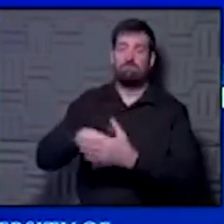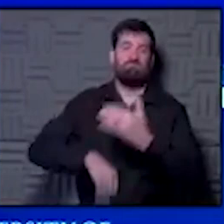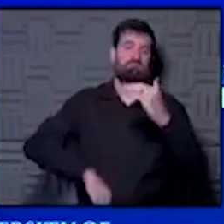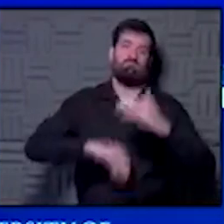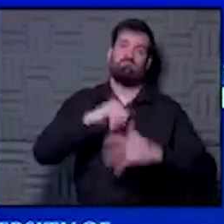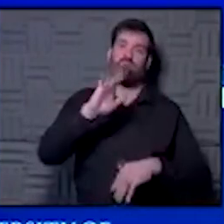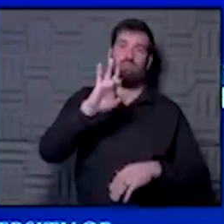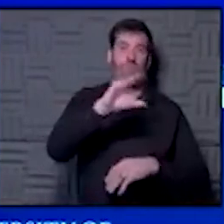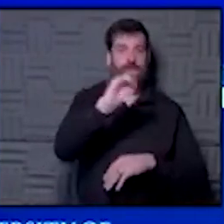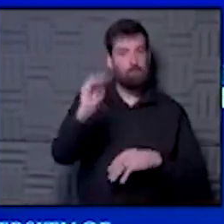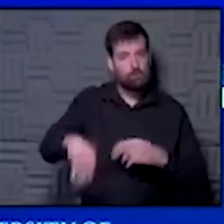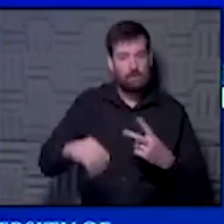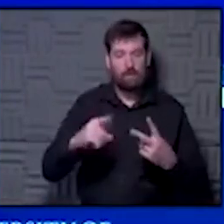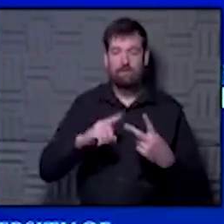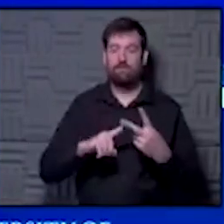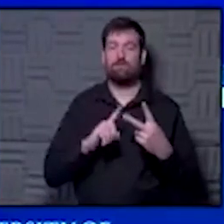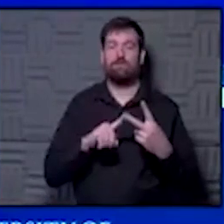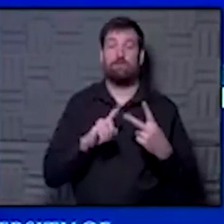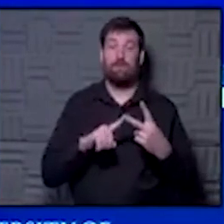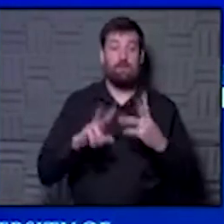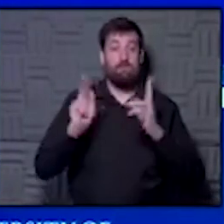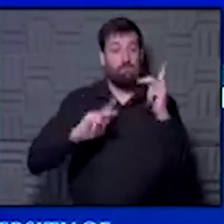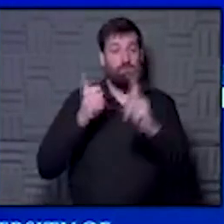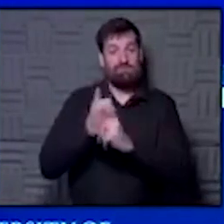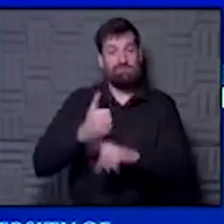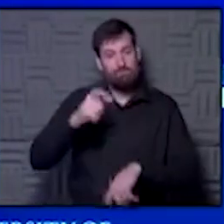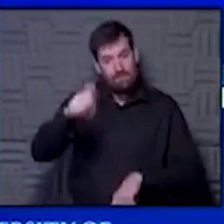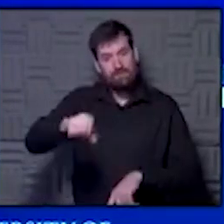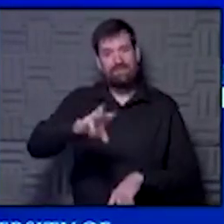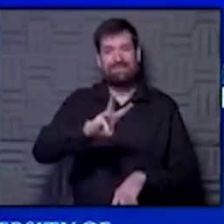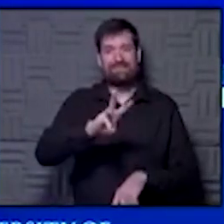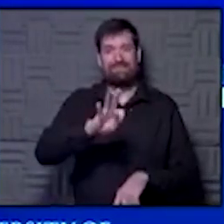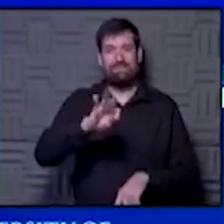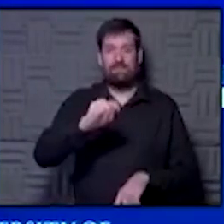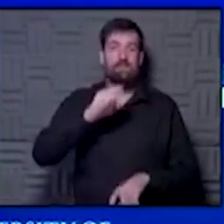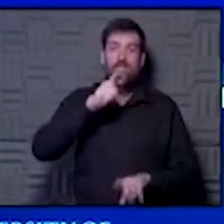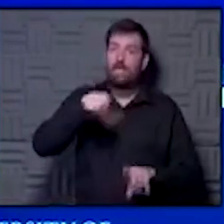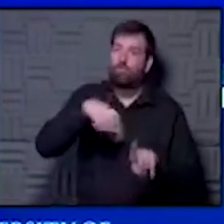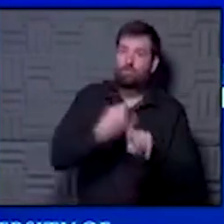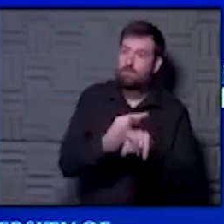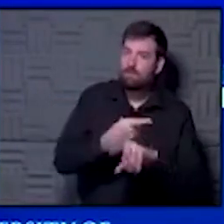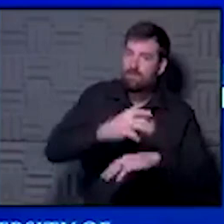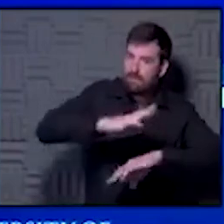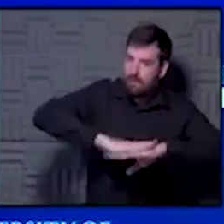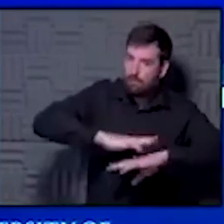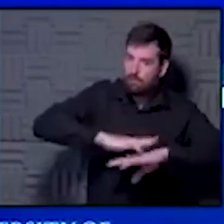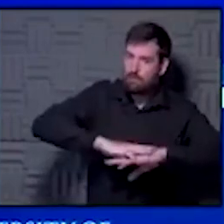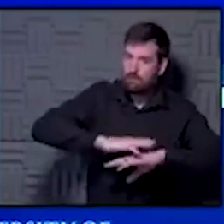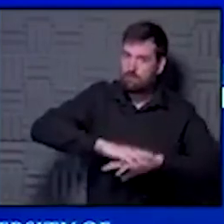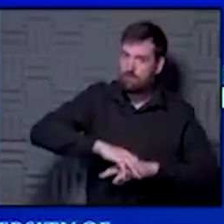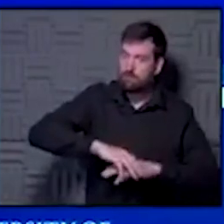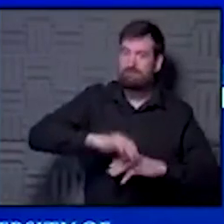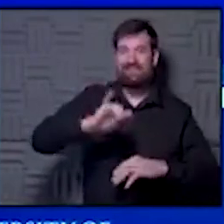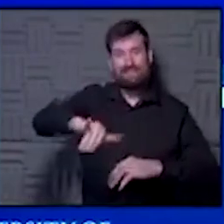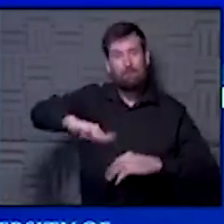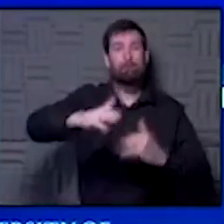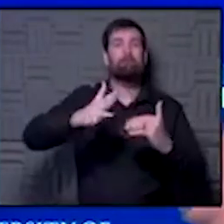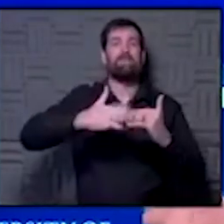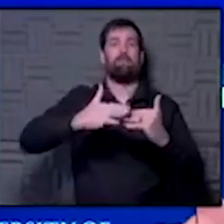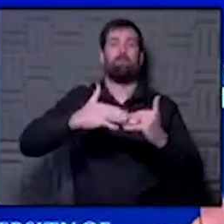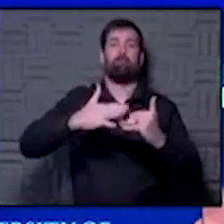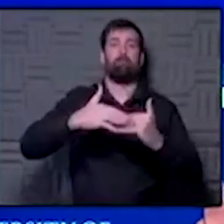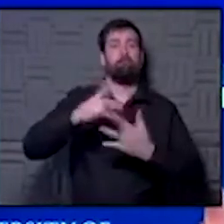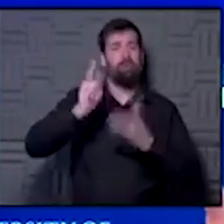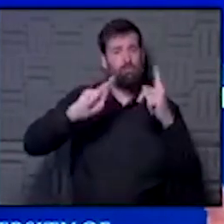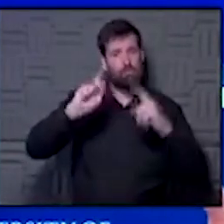capacity. have to maintain. The people have to be six feet apart, not just the tables have to be six feet apart. I I would say that's at a minimum. And you've got to have